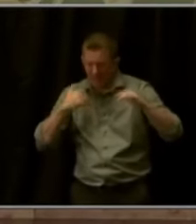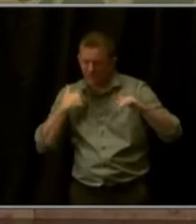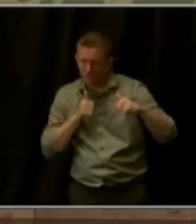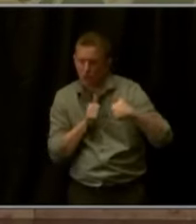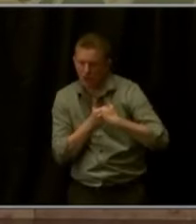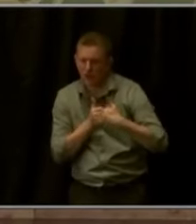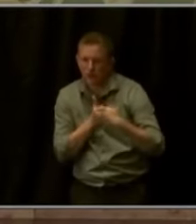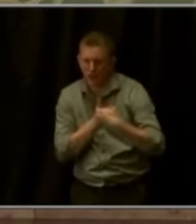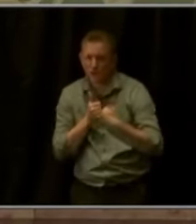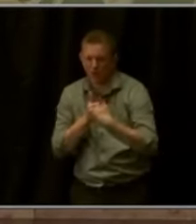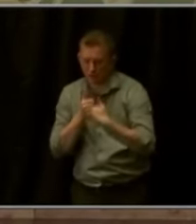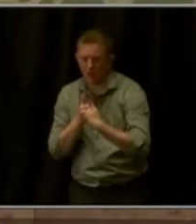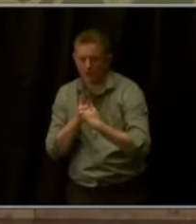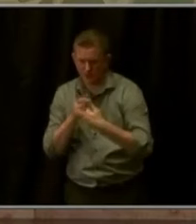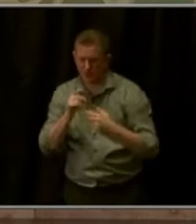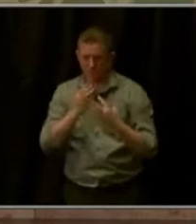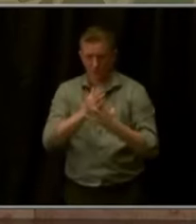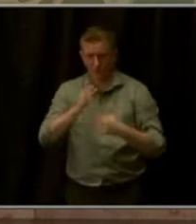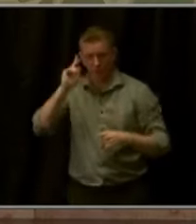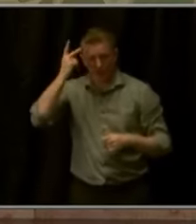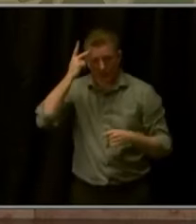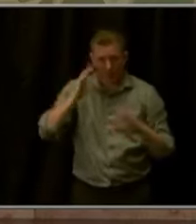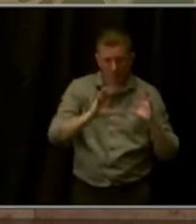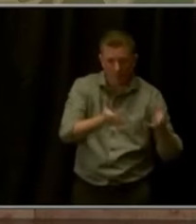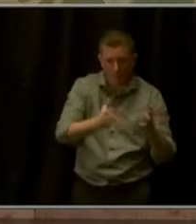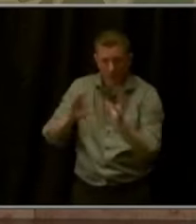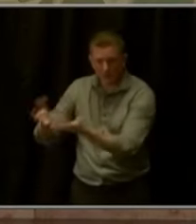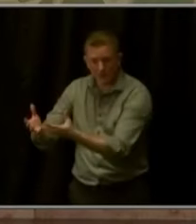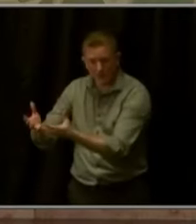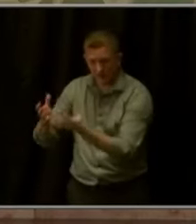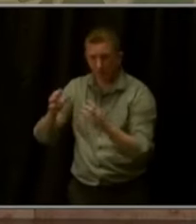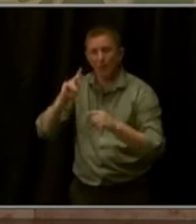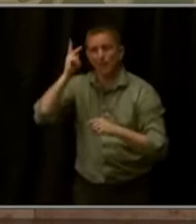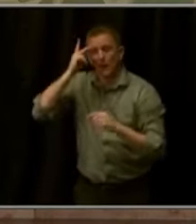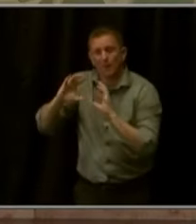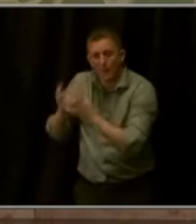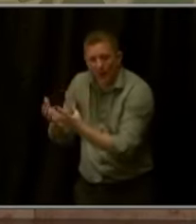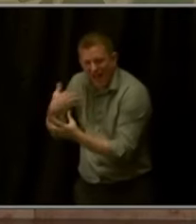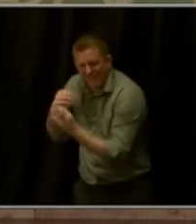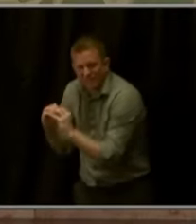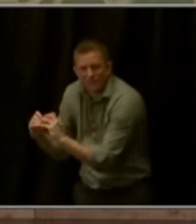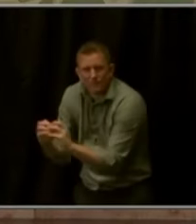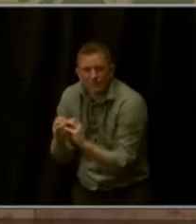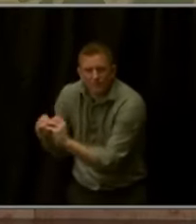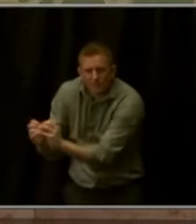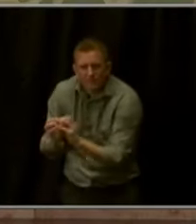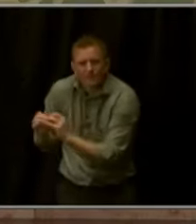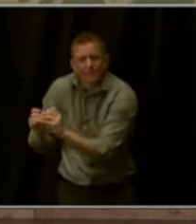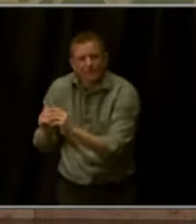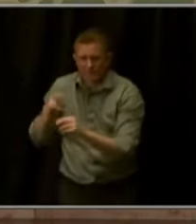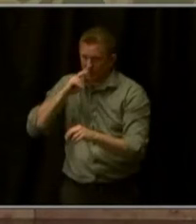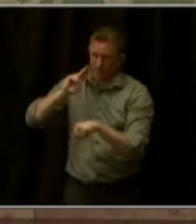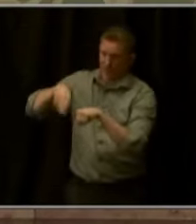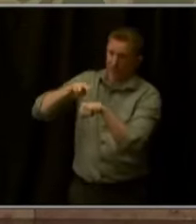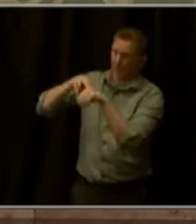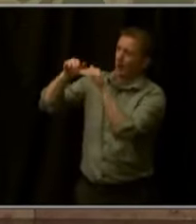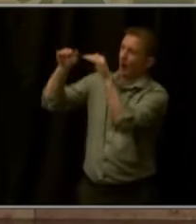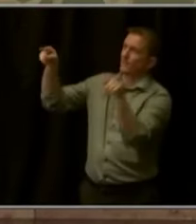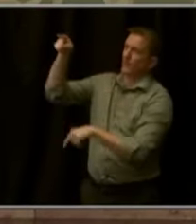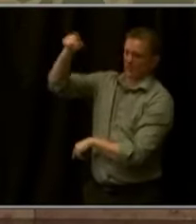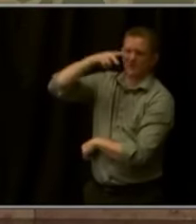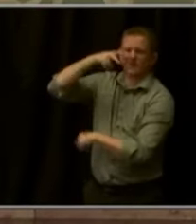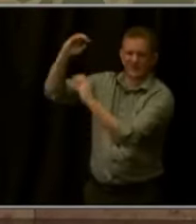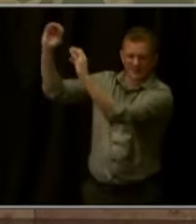political parties, especially as we feel the vitriol of national politics. Too often